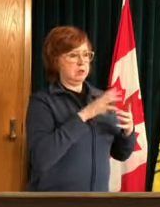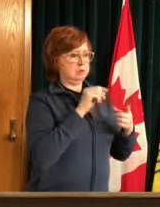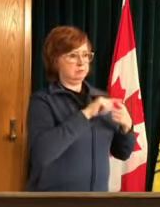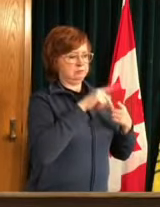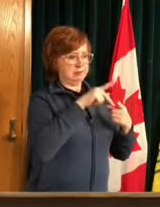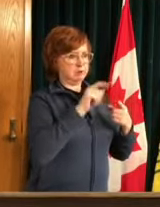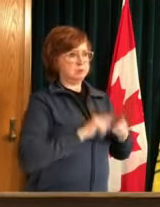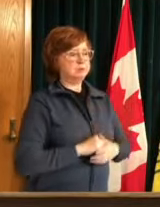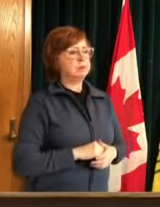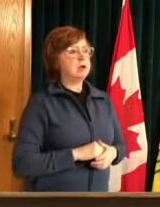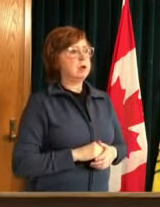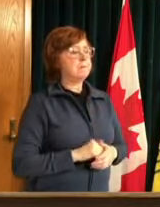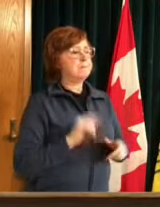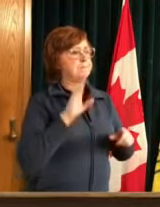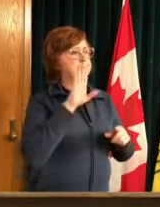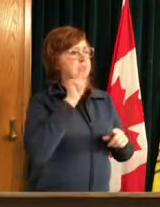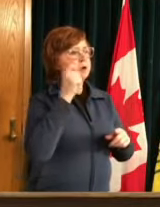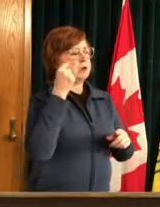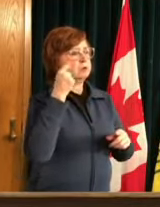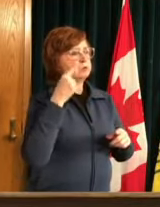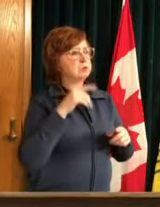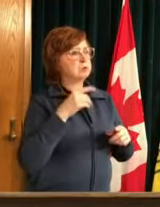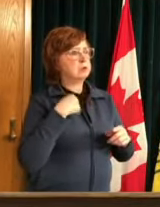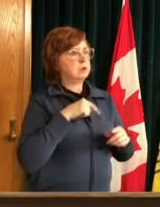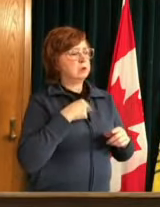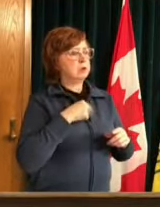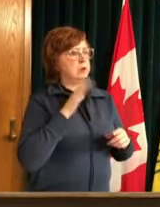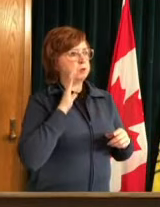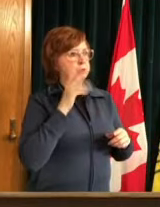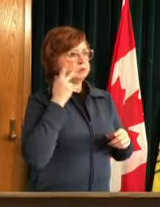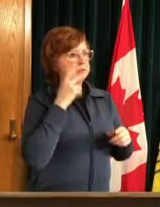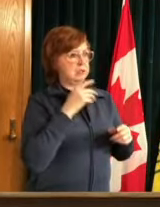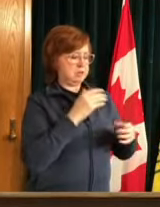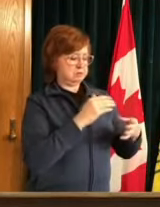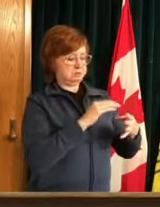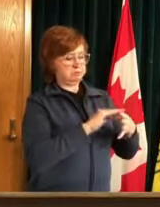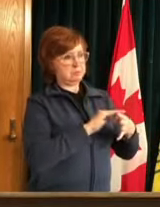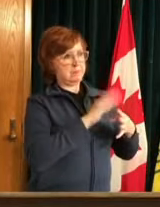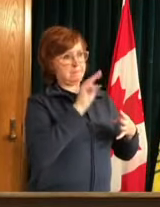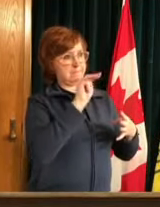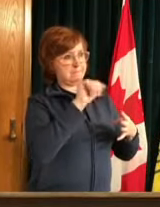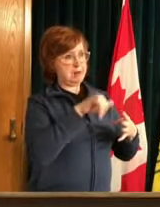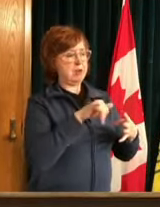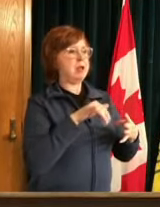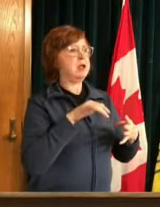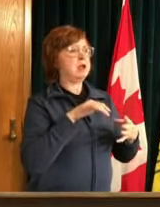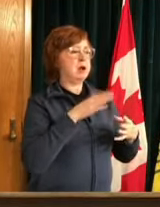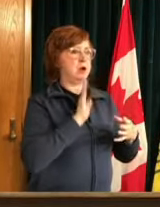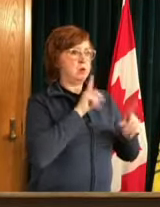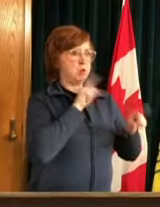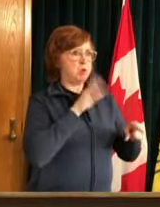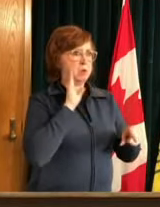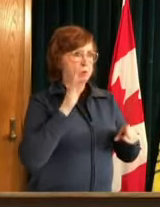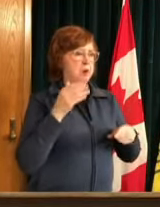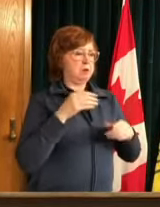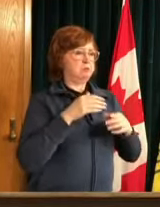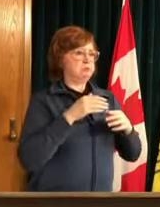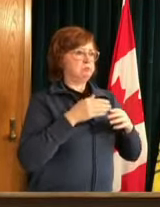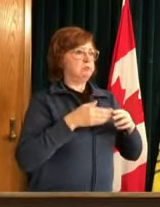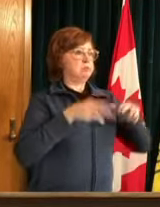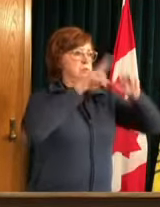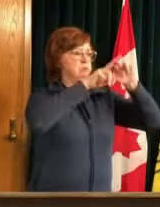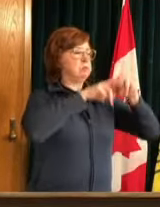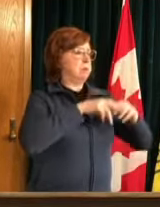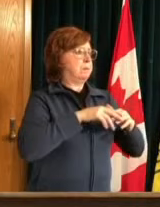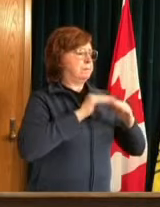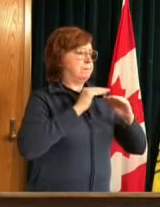know uh it looks like uh in the early days of may that we are going to uh increase in fact i think we'll see uh you know largely